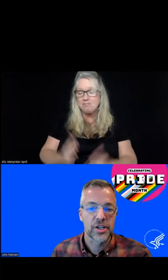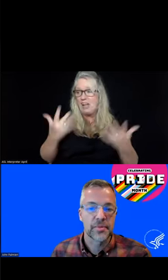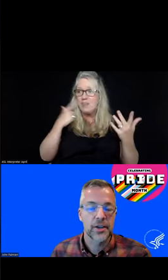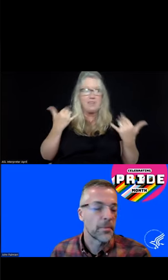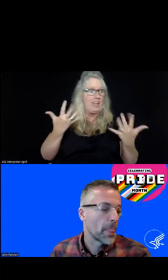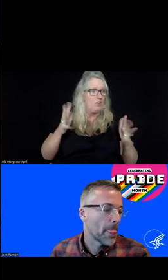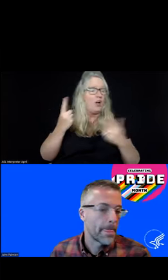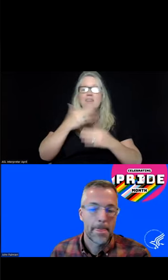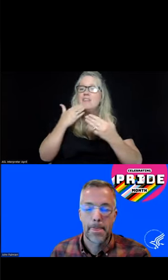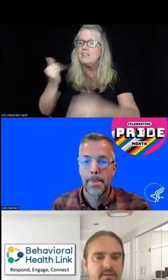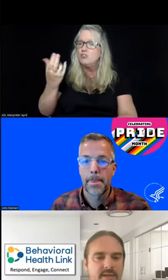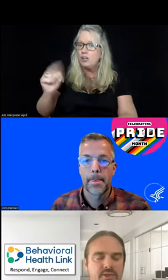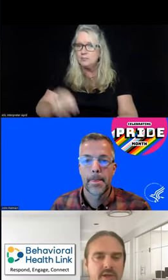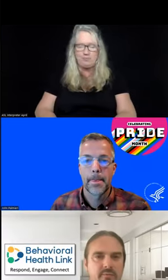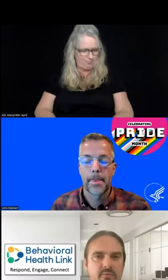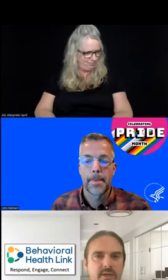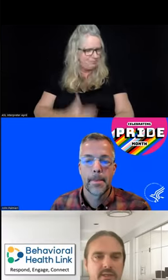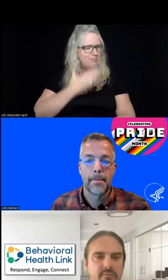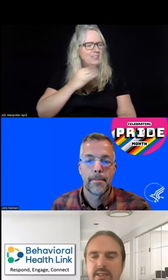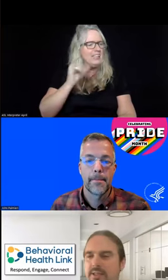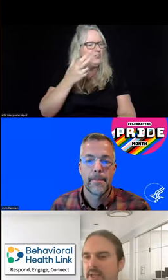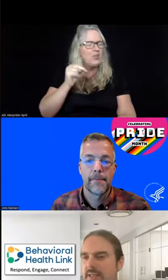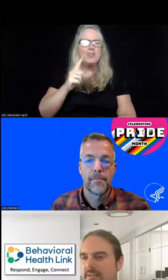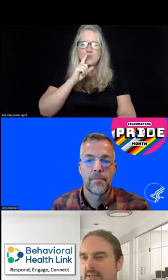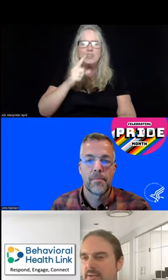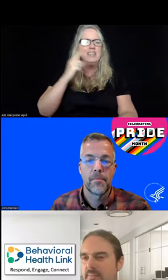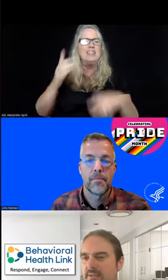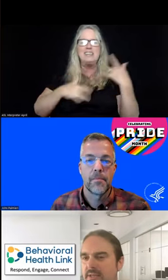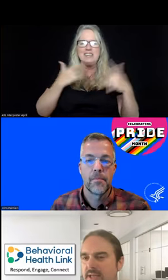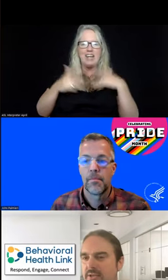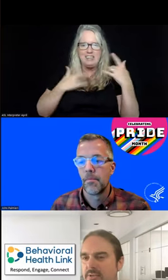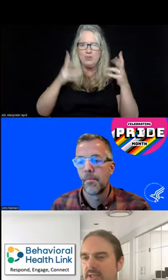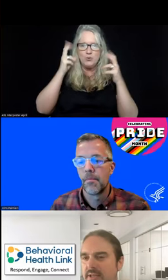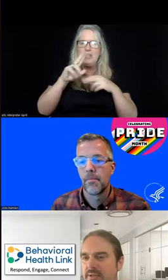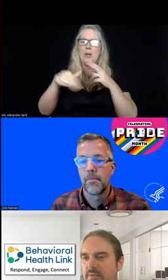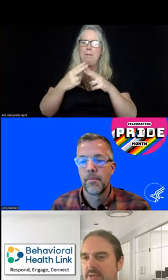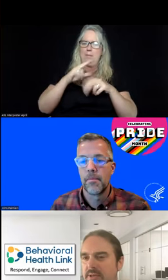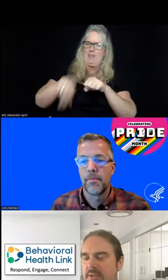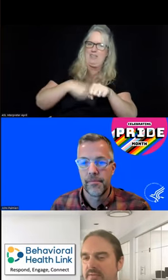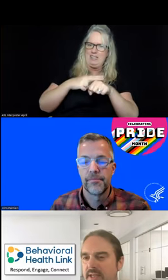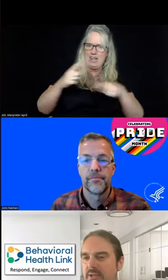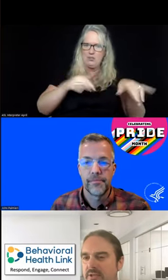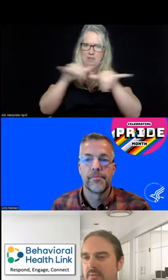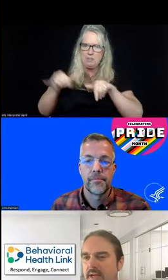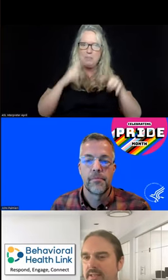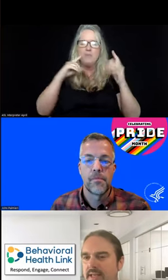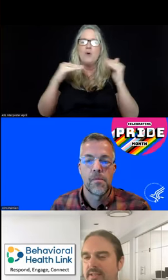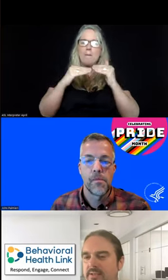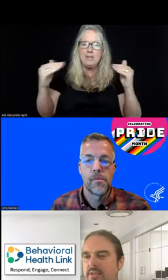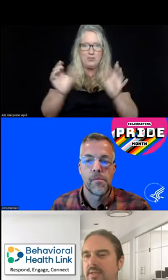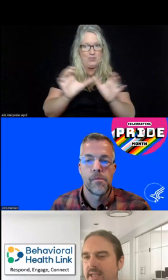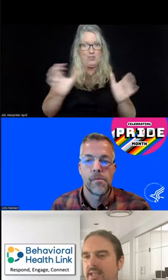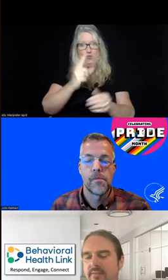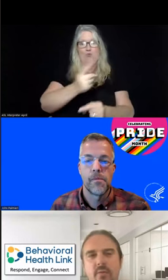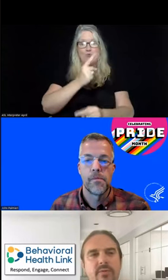me for now, John. Thank you. Thanks, John. Really, really exciting to hear about the national standards for peer certification. You're right. That